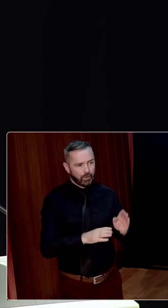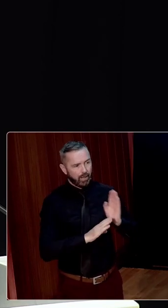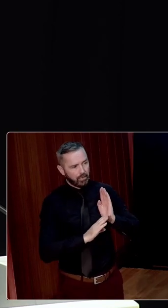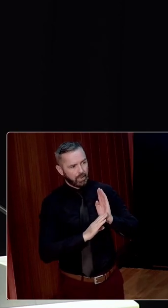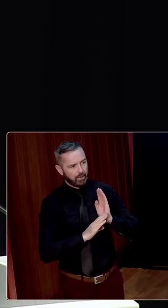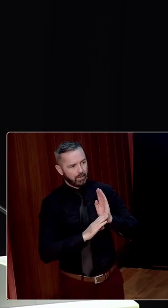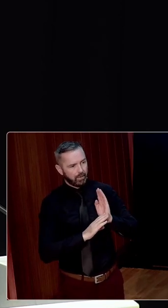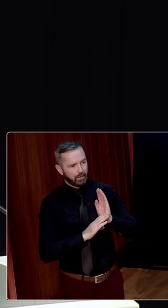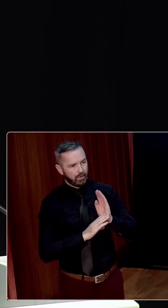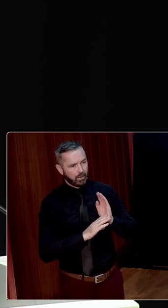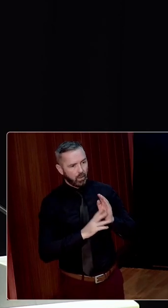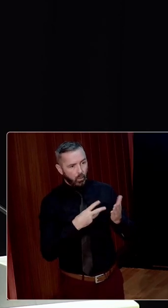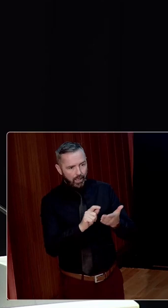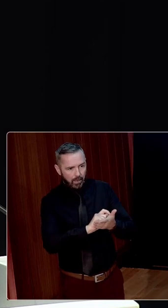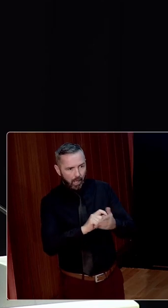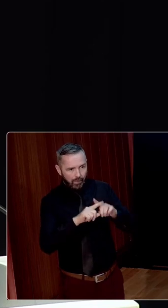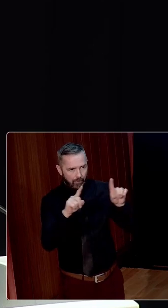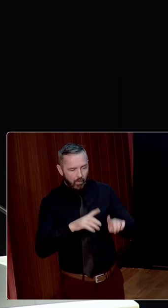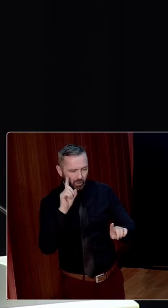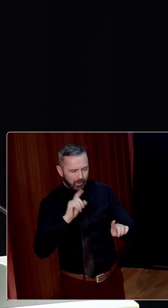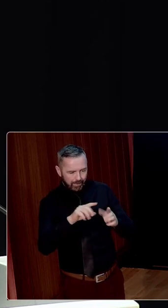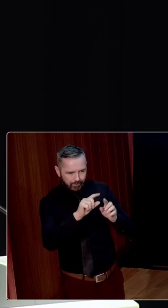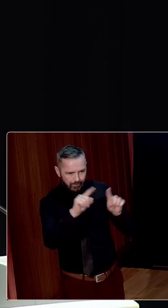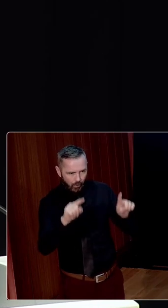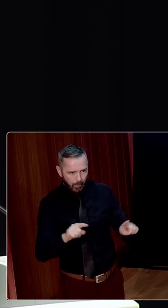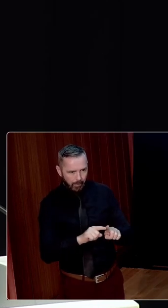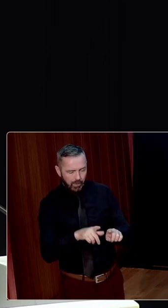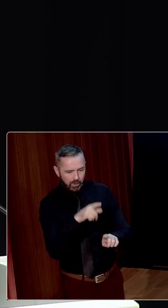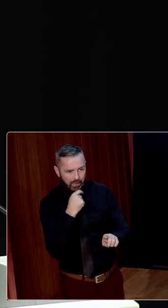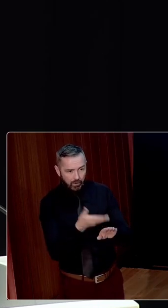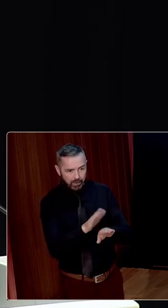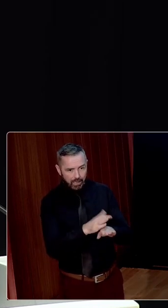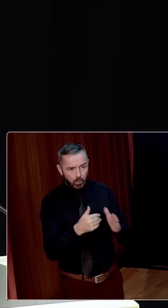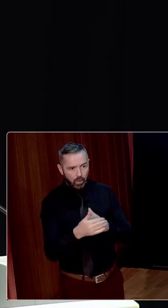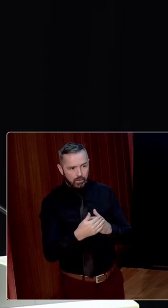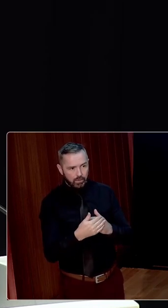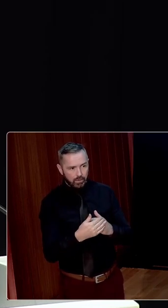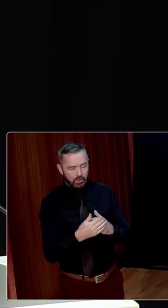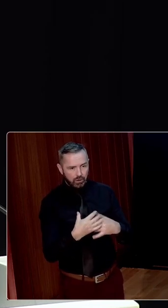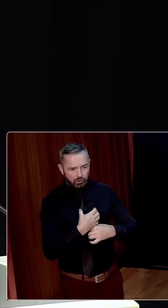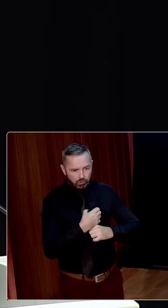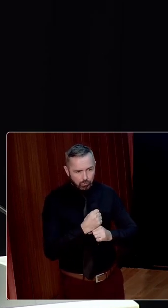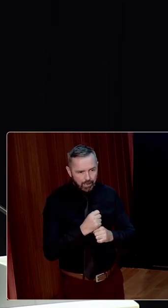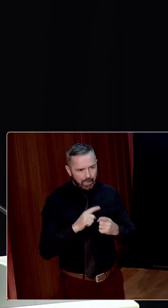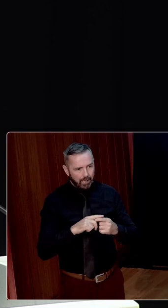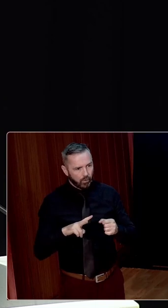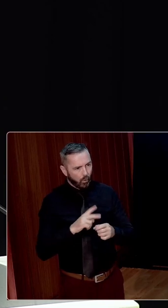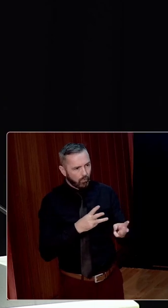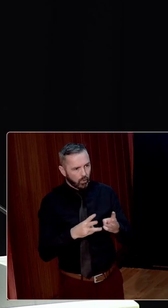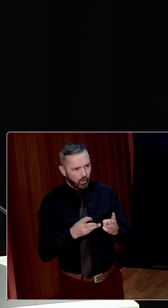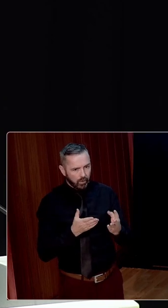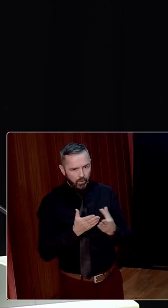On her green pension application form, she noted his cause of death as the following, excessive strain and overwork